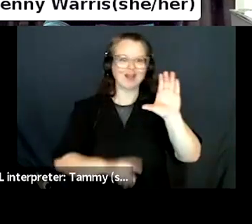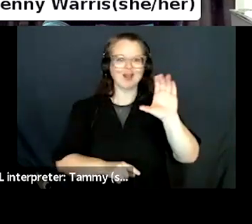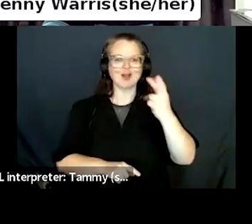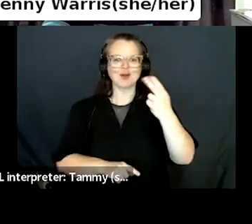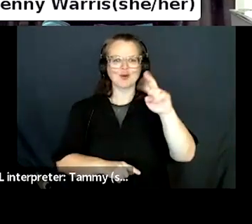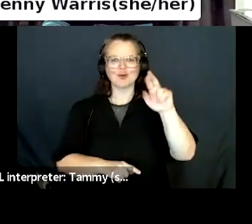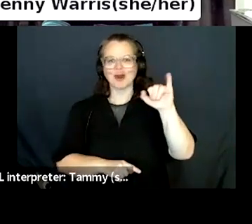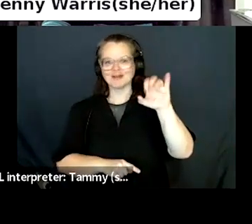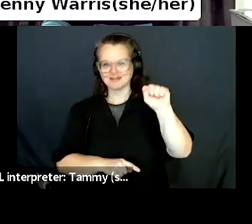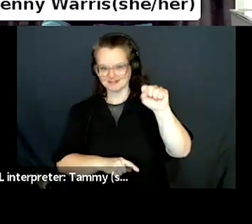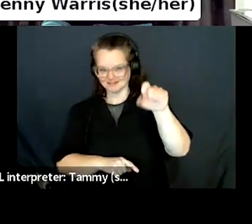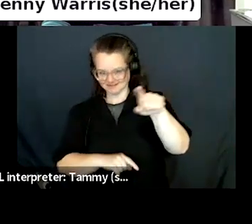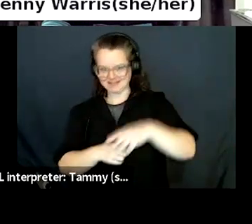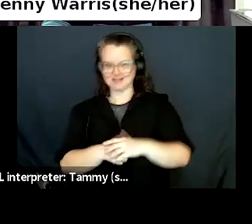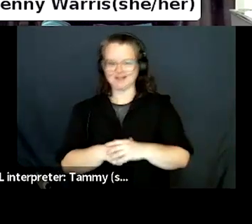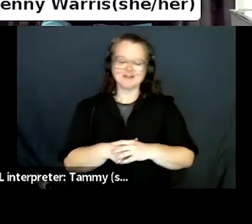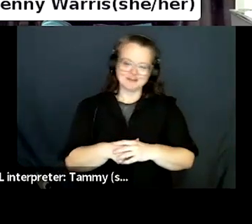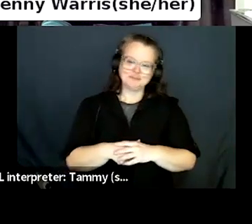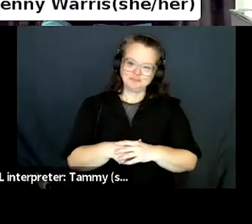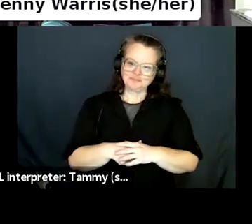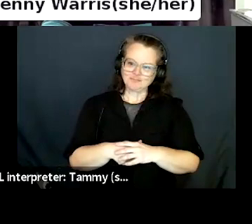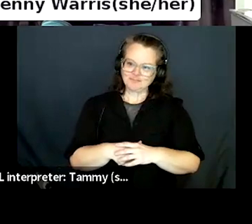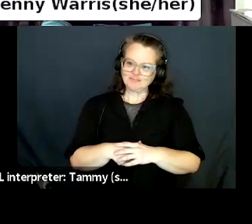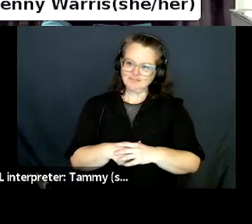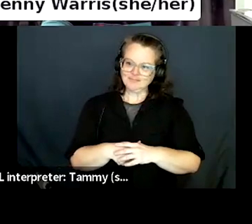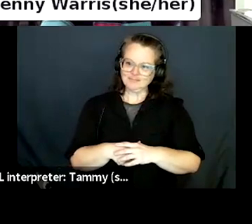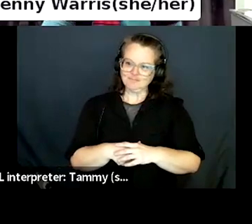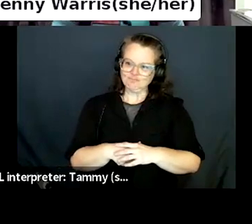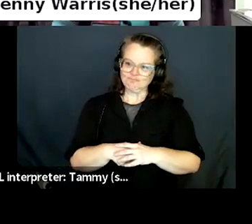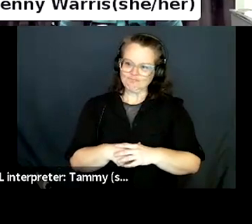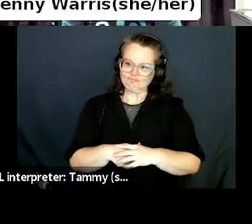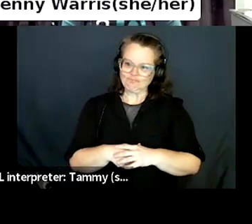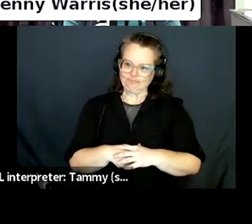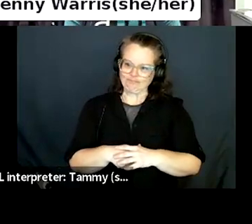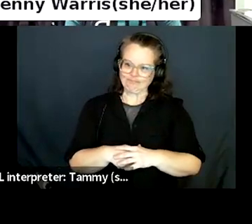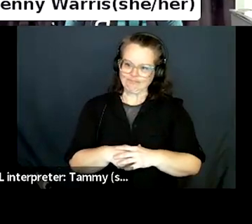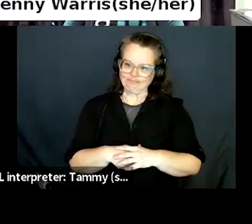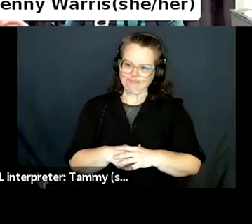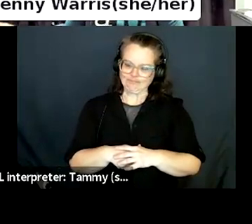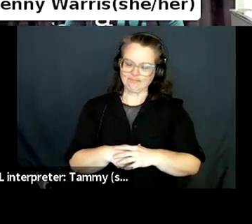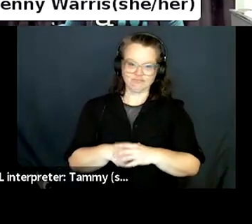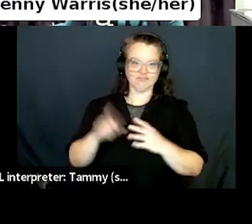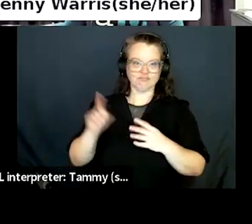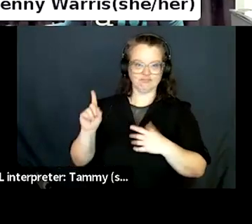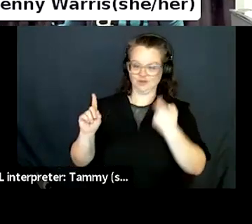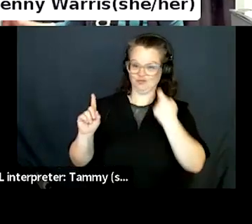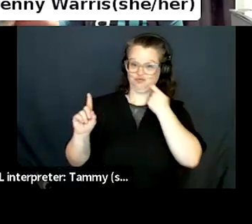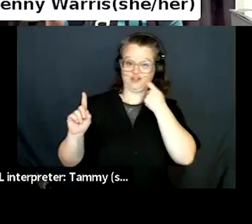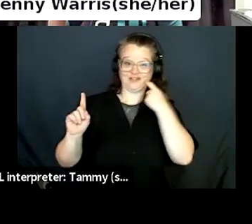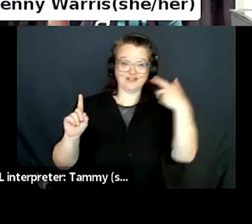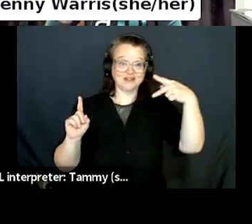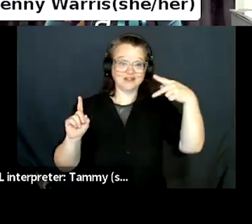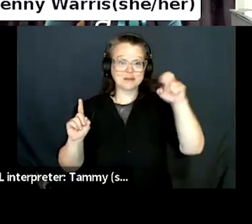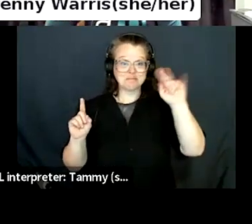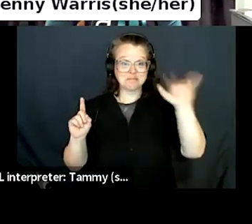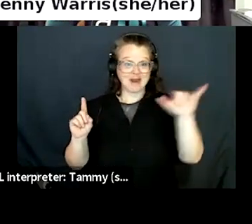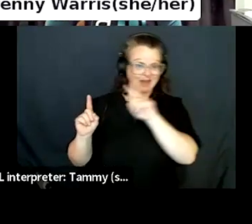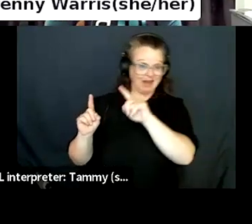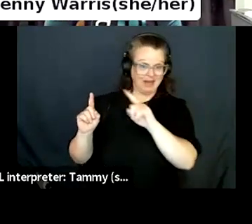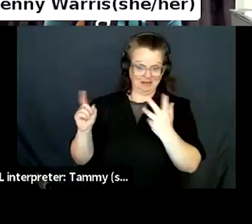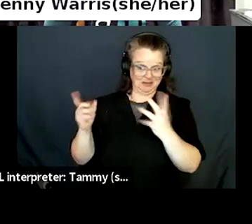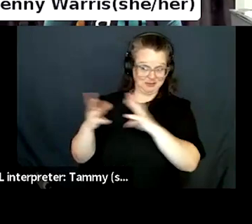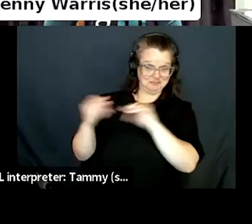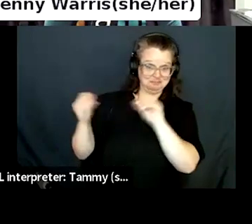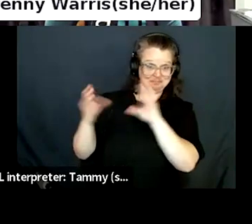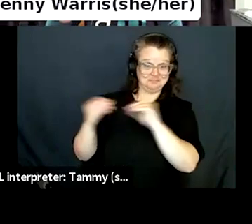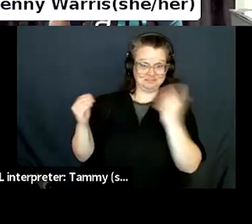yeah, I mean, I, I had a similar experience, um, in terms of not really having much help when I, when I